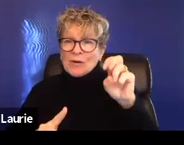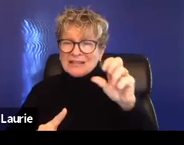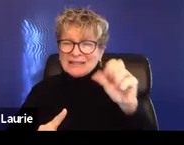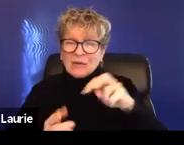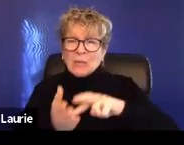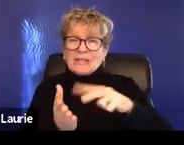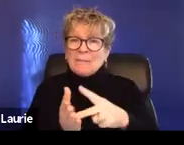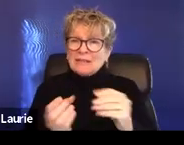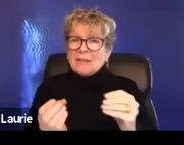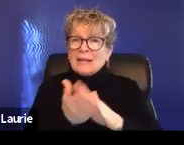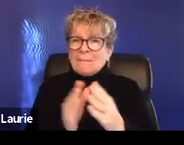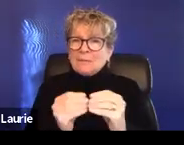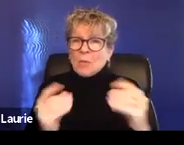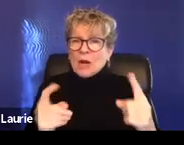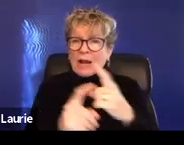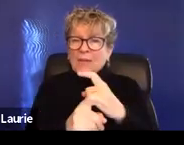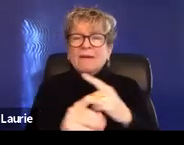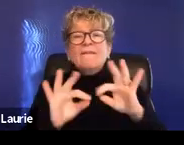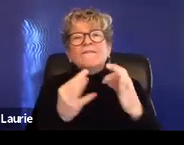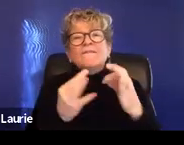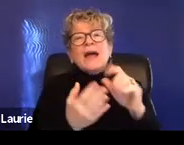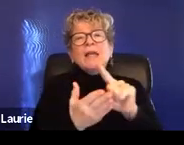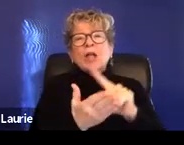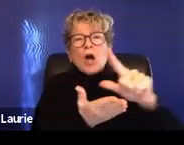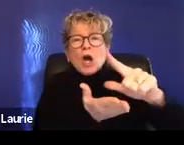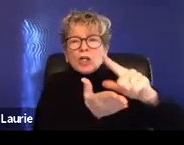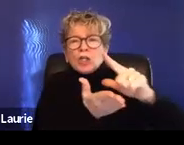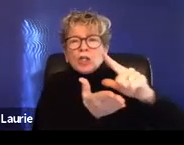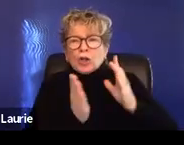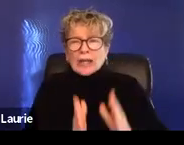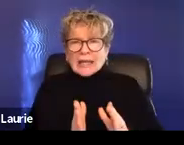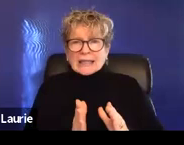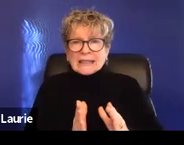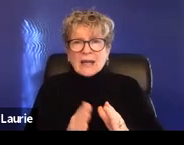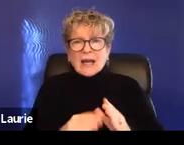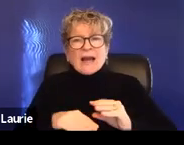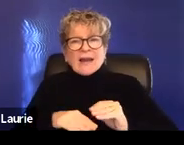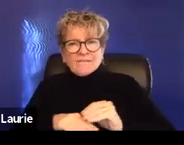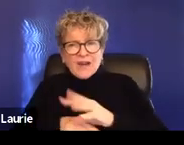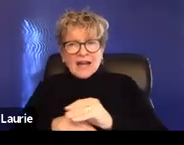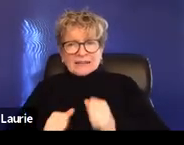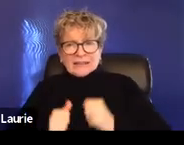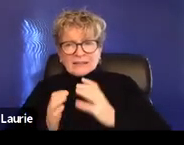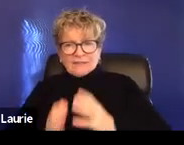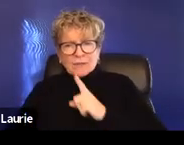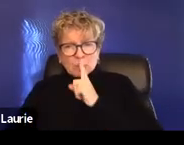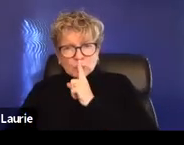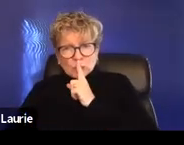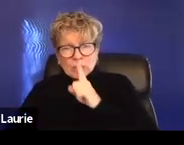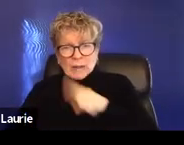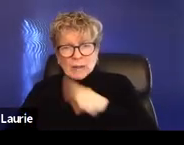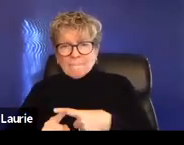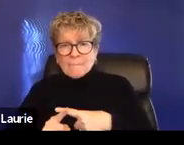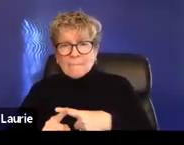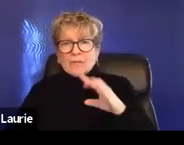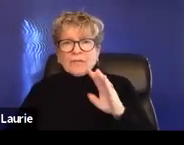seen family law attorneys consistently advise survivors not to bring up the abuse. We have a